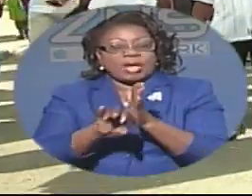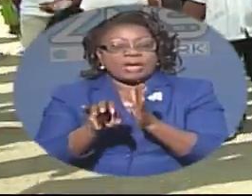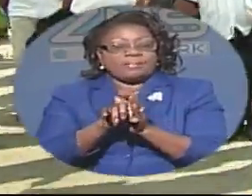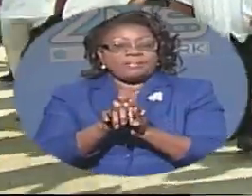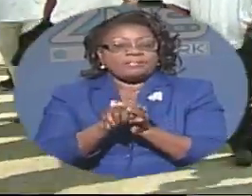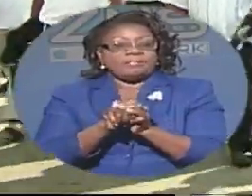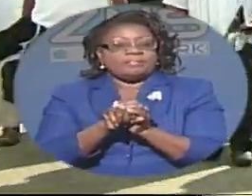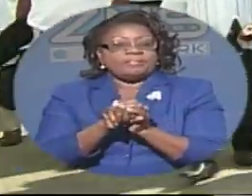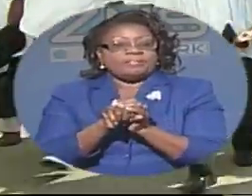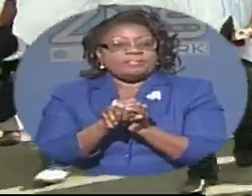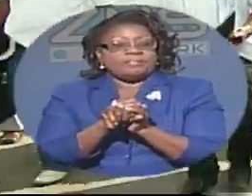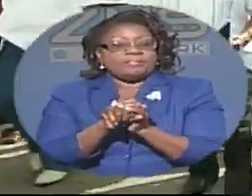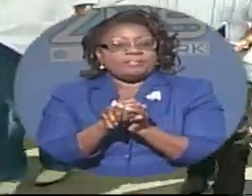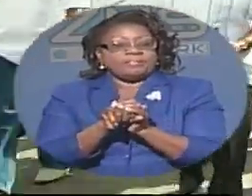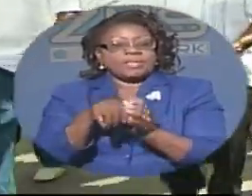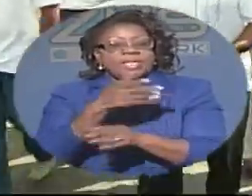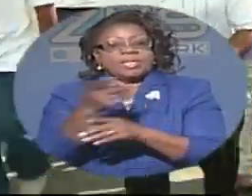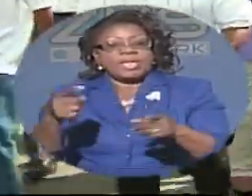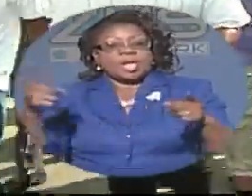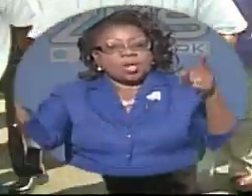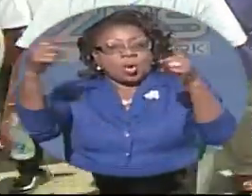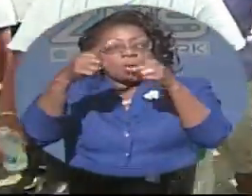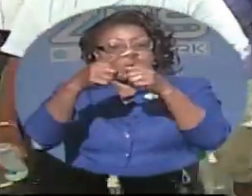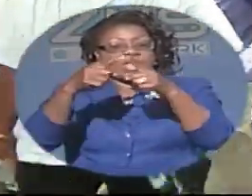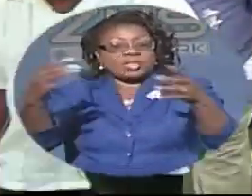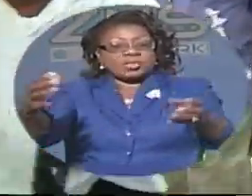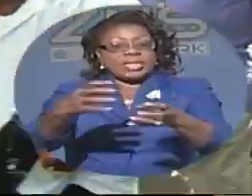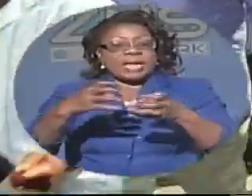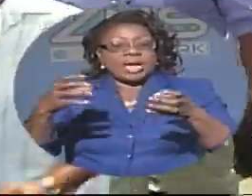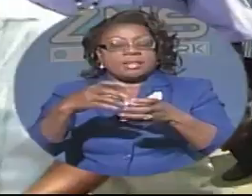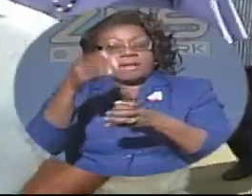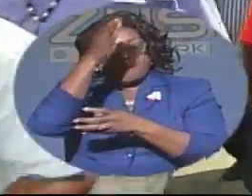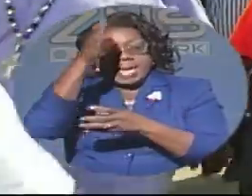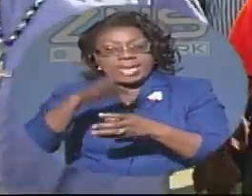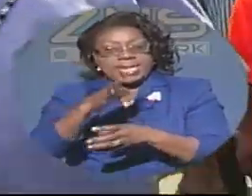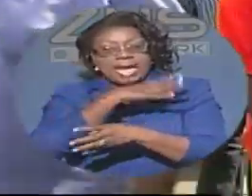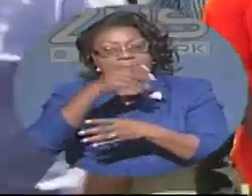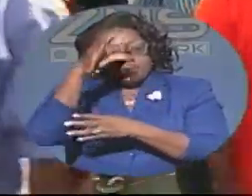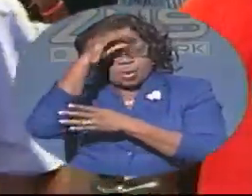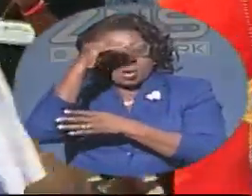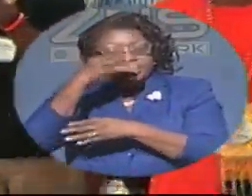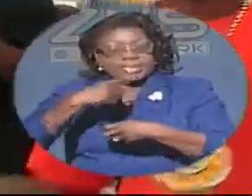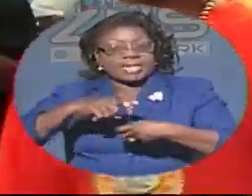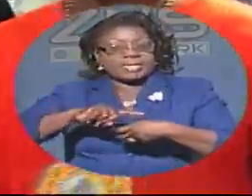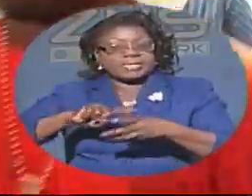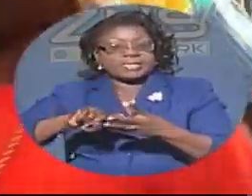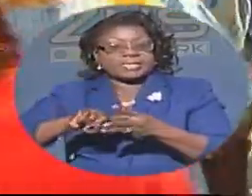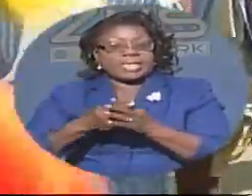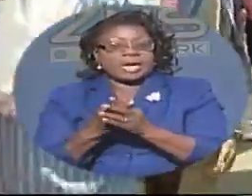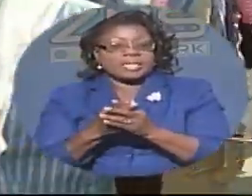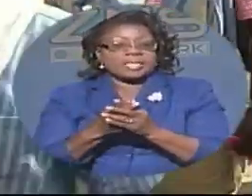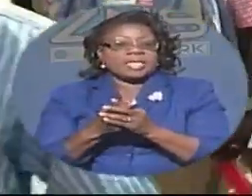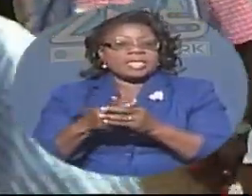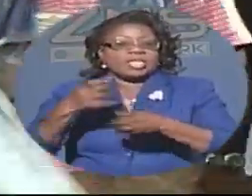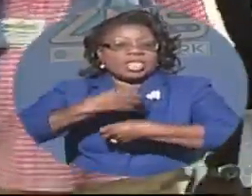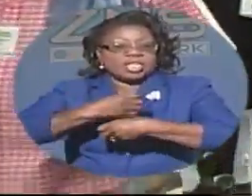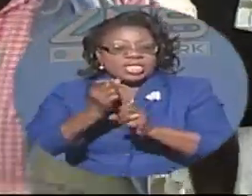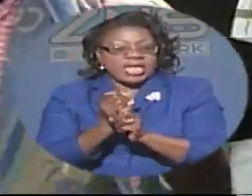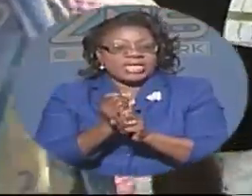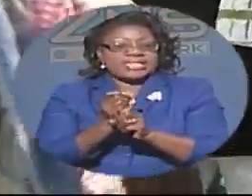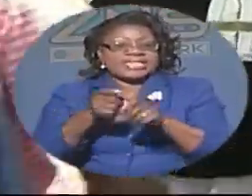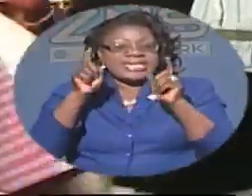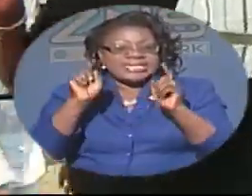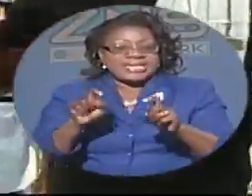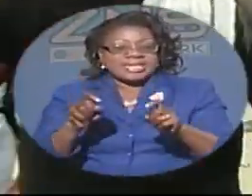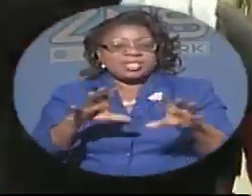their goal to galvanize men and boys and begin the mental transformation needed to get the bahamas's social